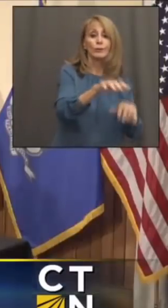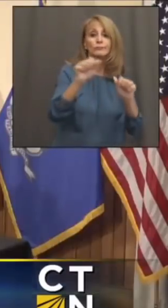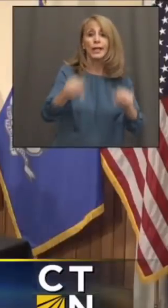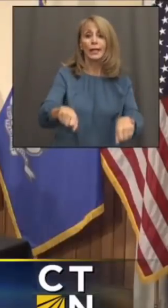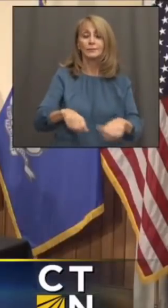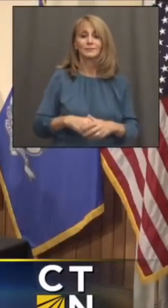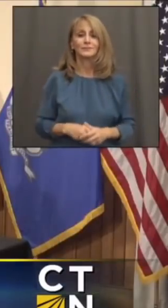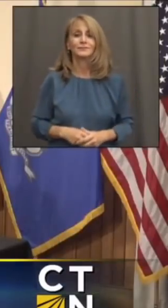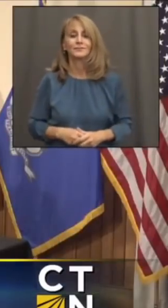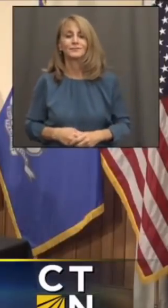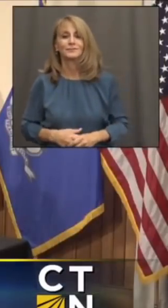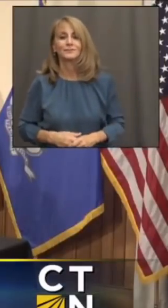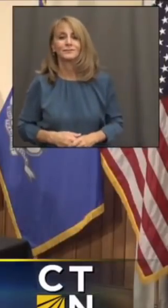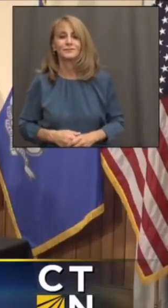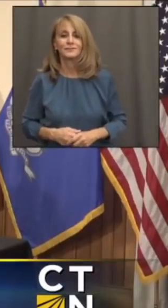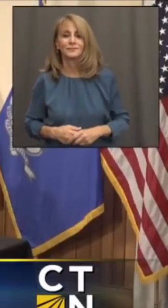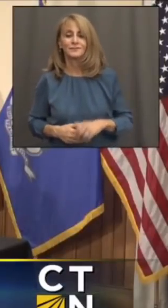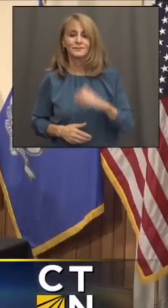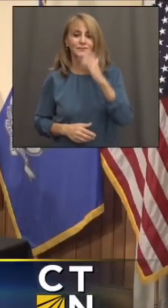Okay, great. Thank you very much.